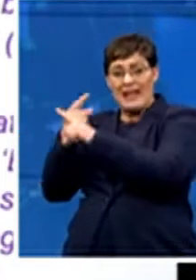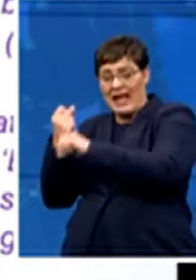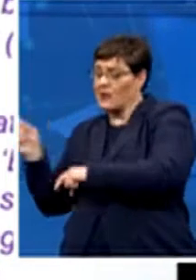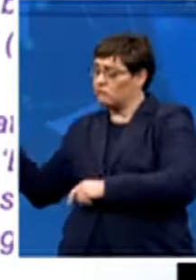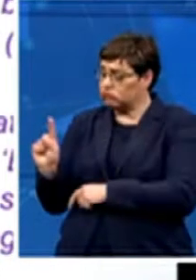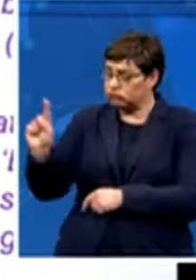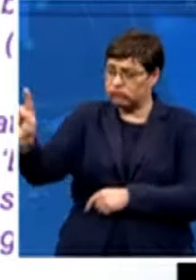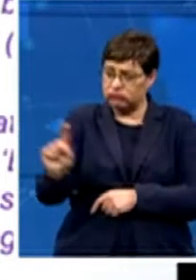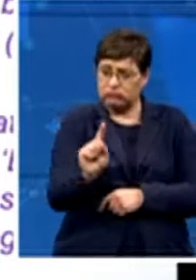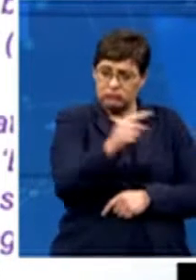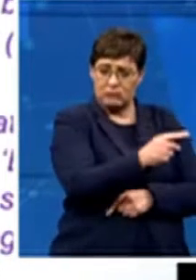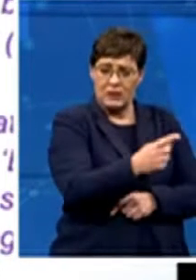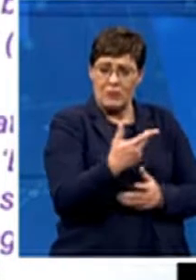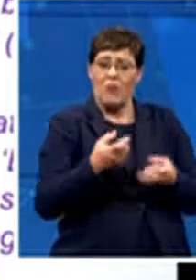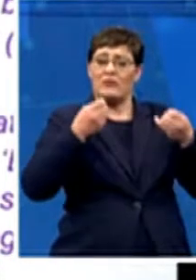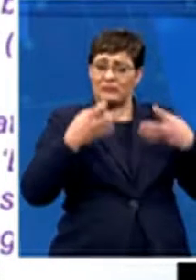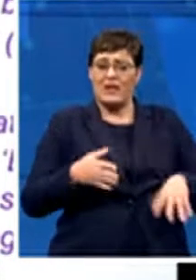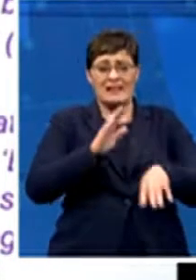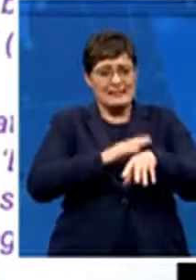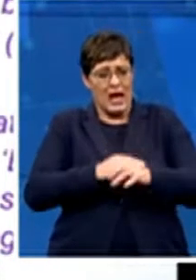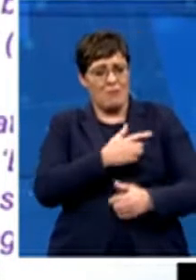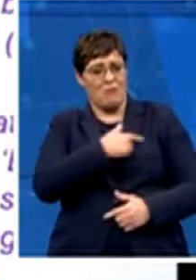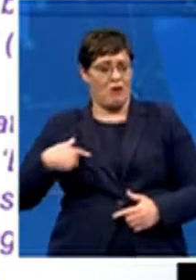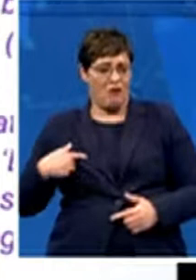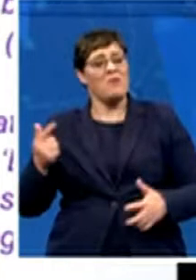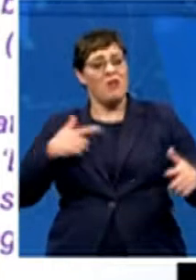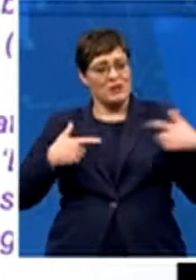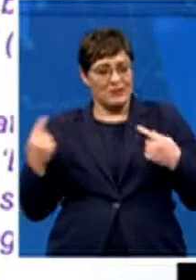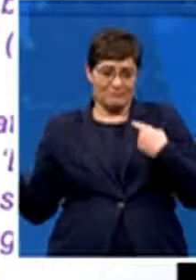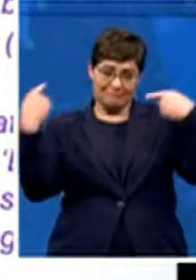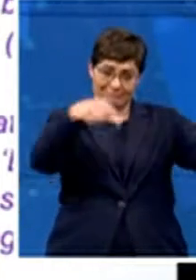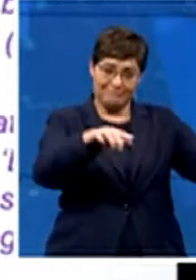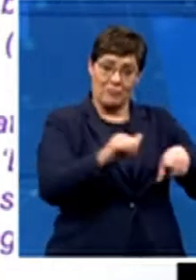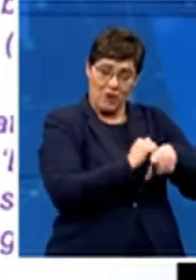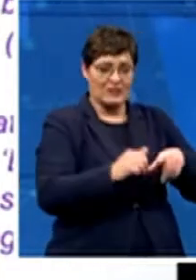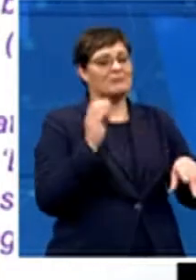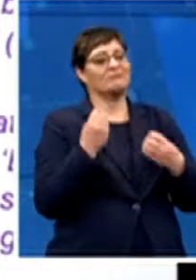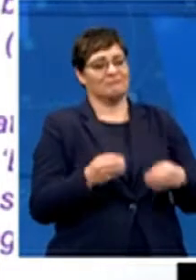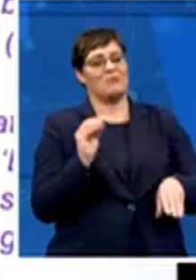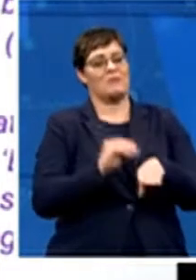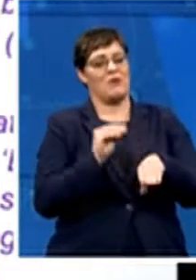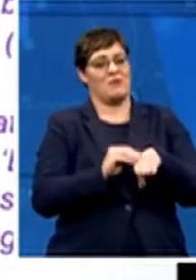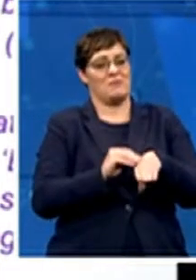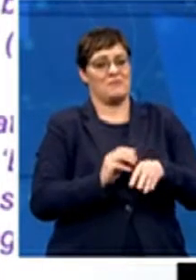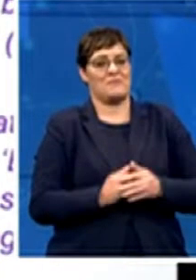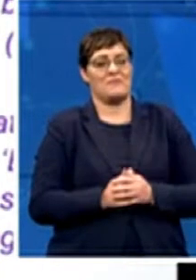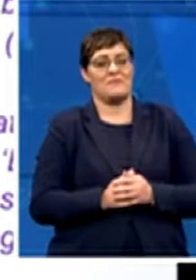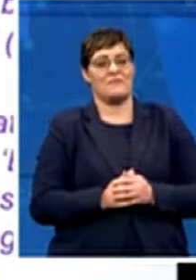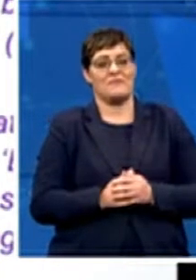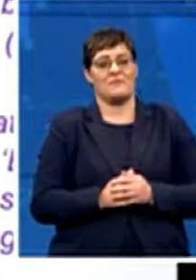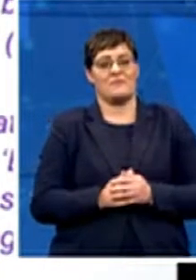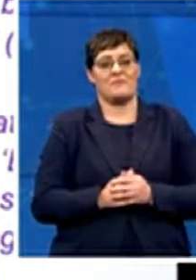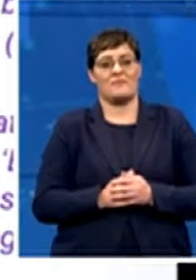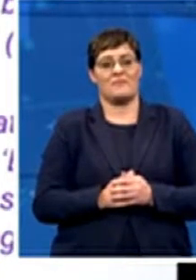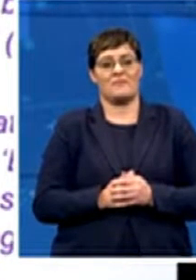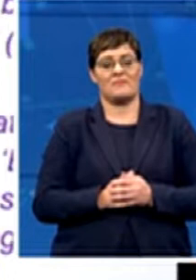So logistics was an issue for many of these players. Another area was obviously the high levels of poverty for many